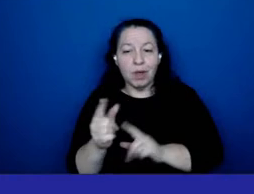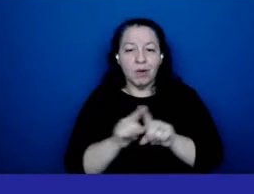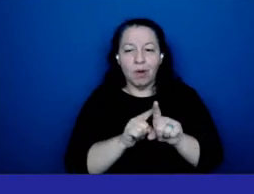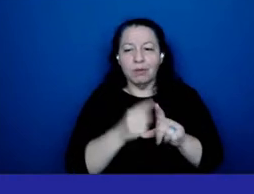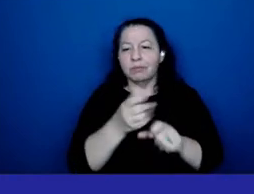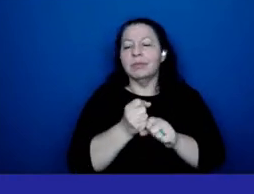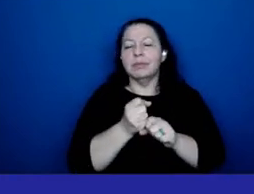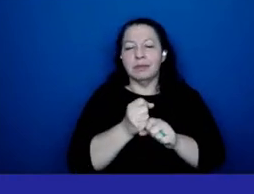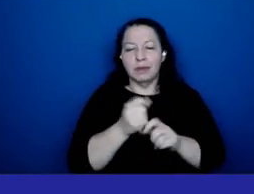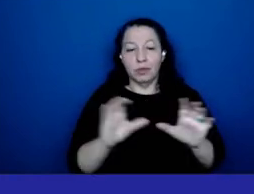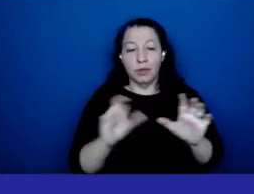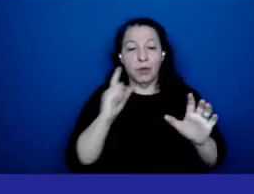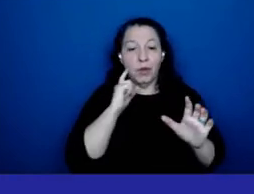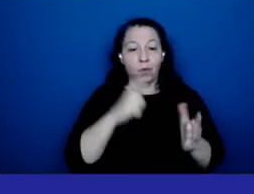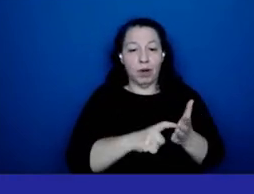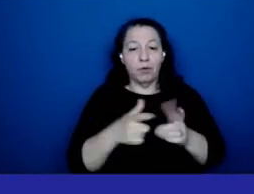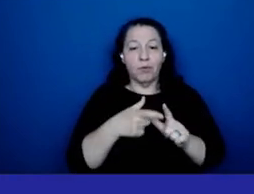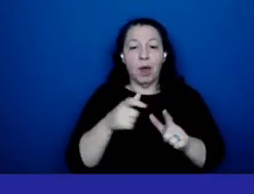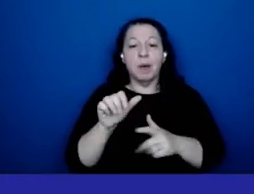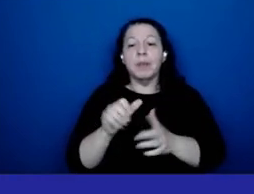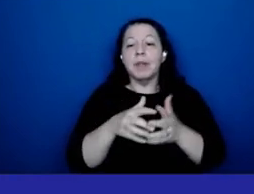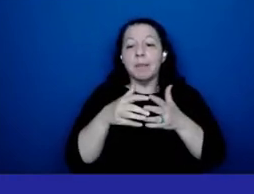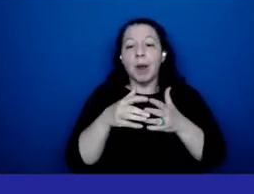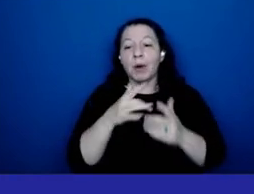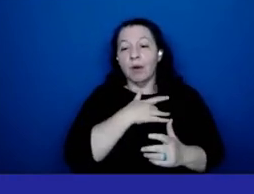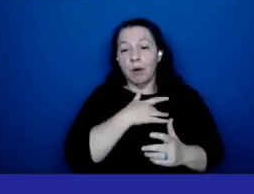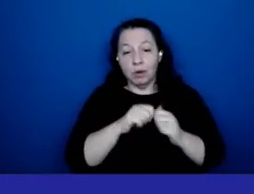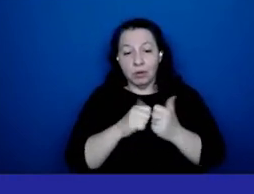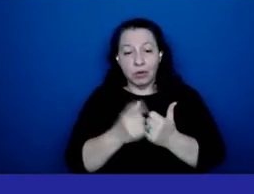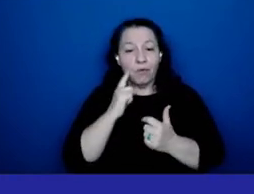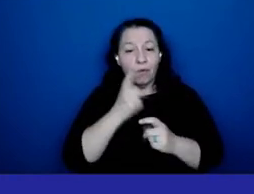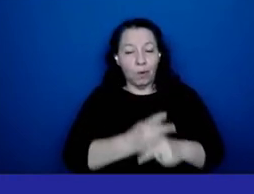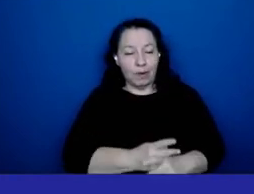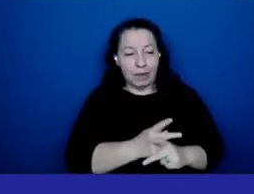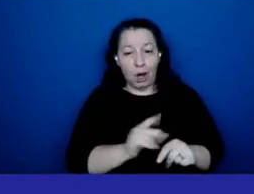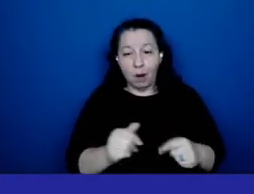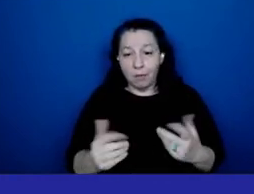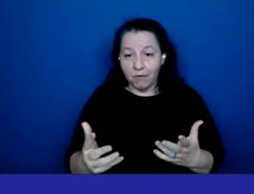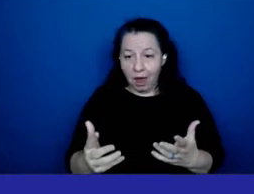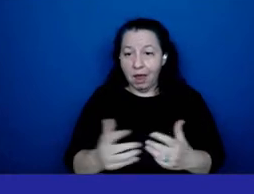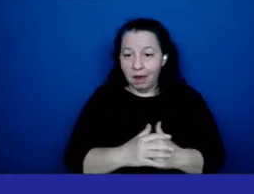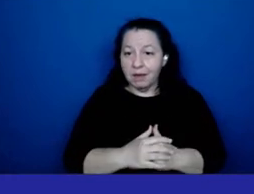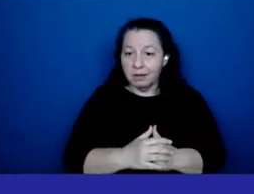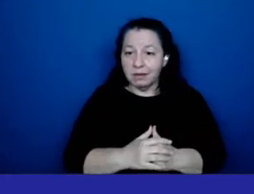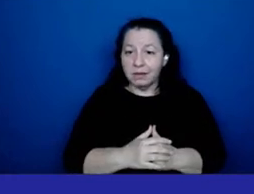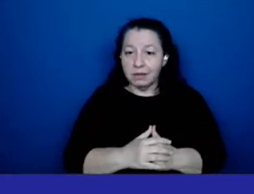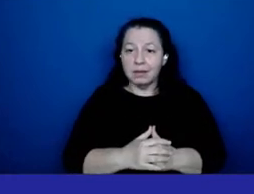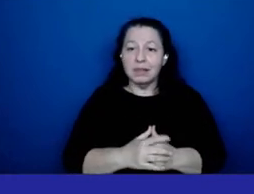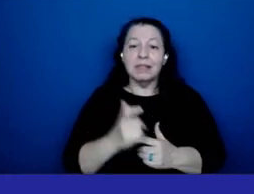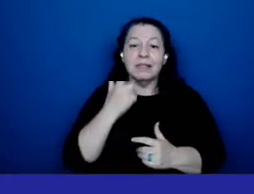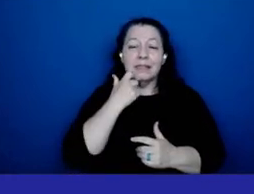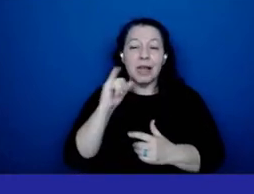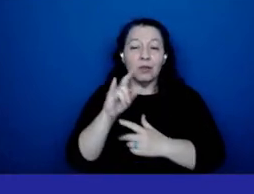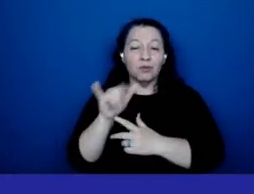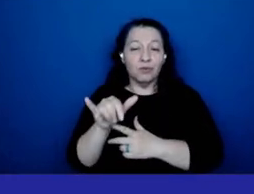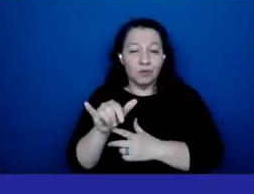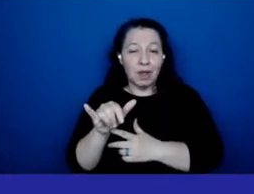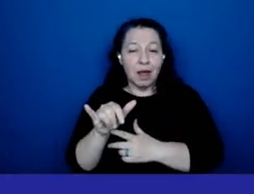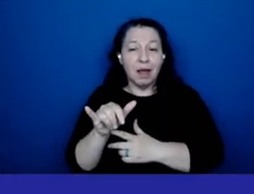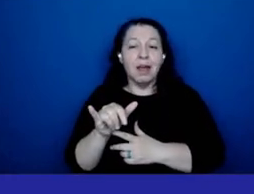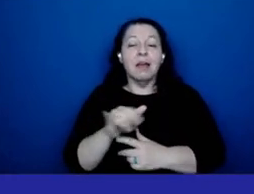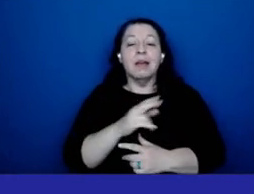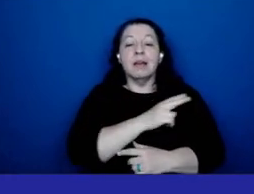the american heart association um for the care that it provides uh last july the hospital achieved